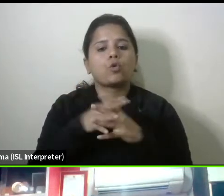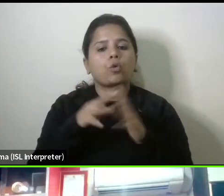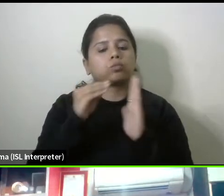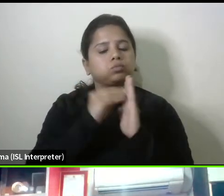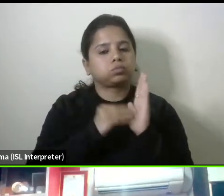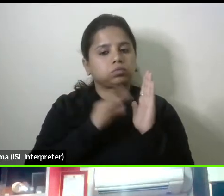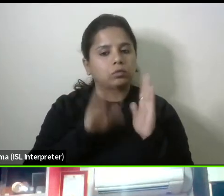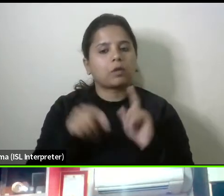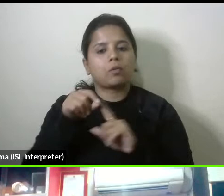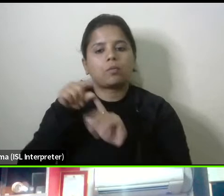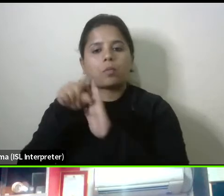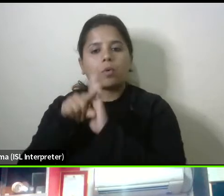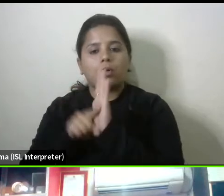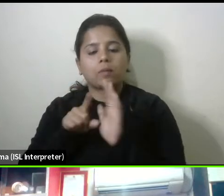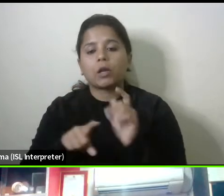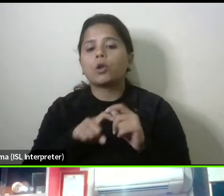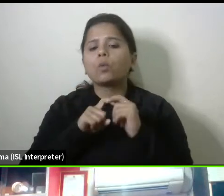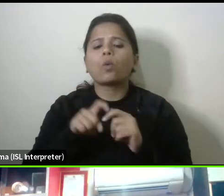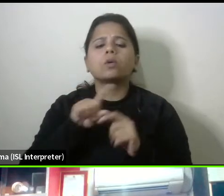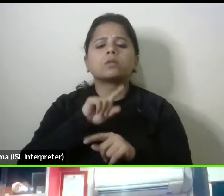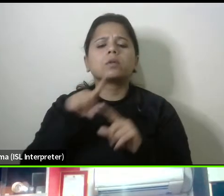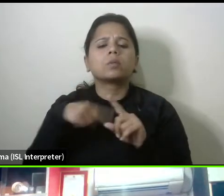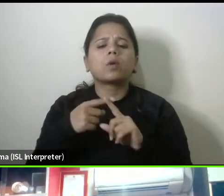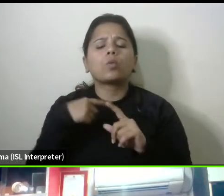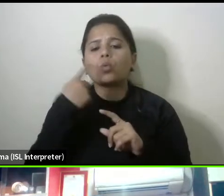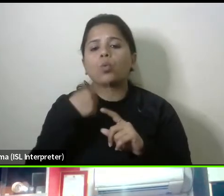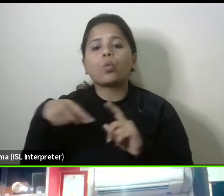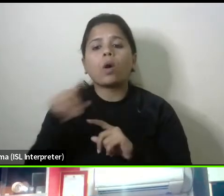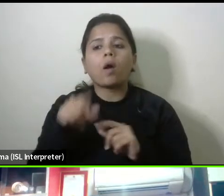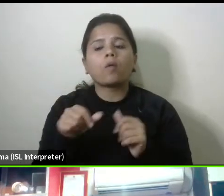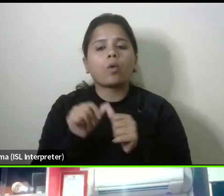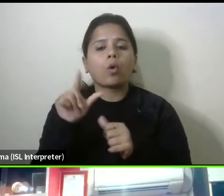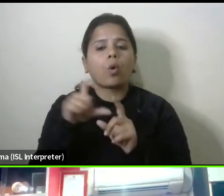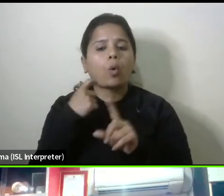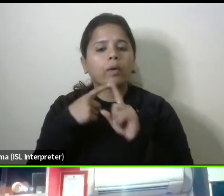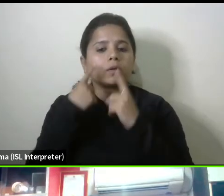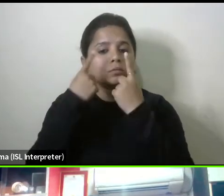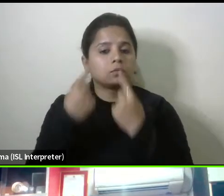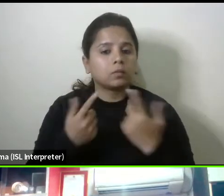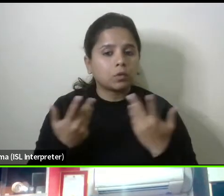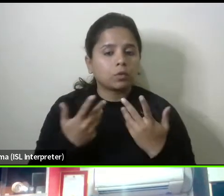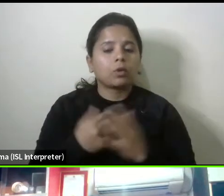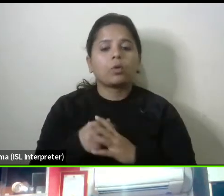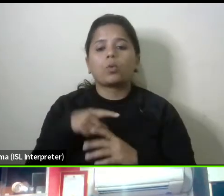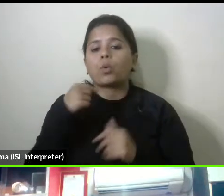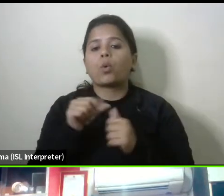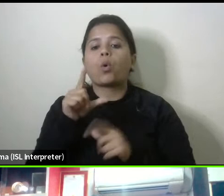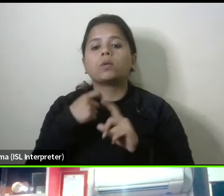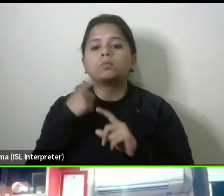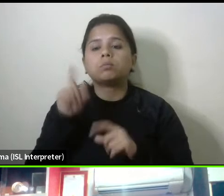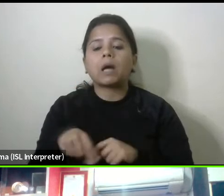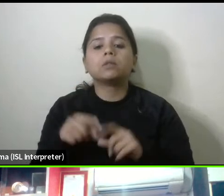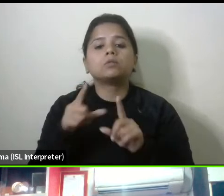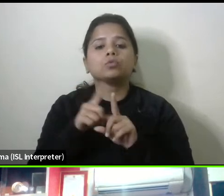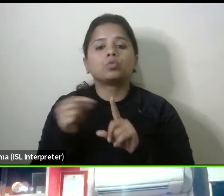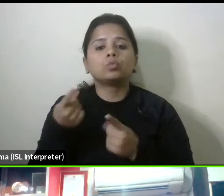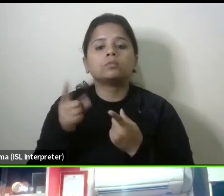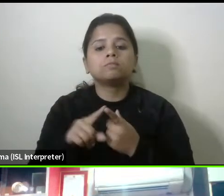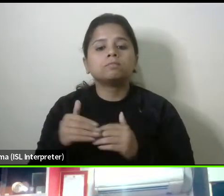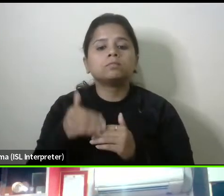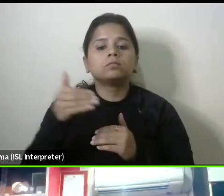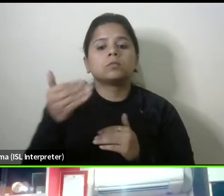policies the question about you know uh who does the audits or when is when are the audits supposed to be made uh